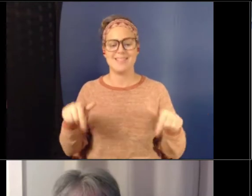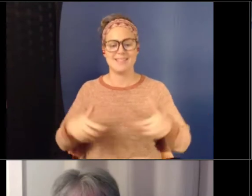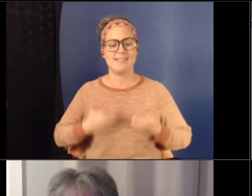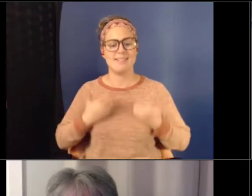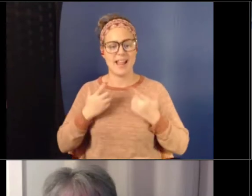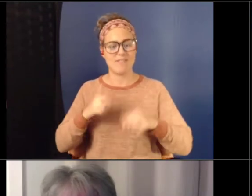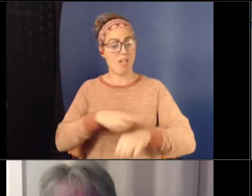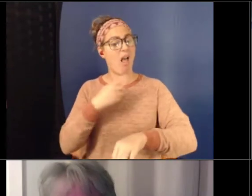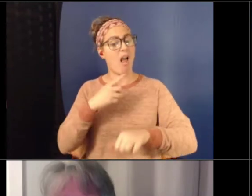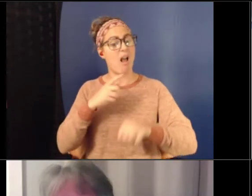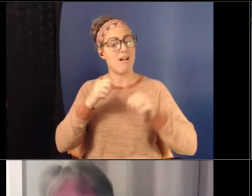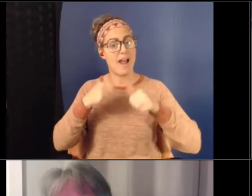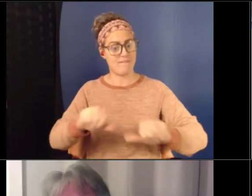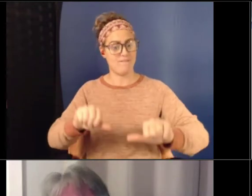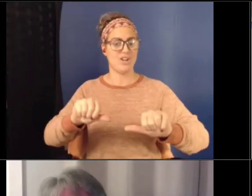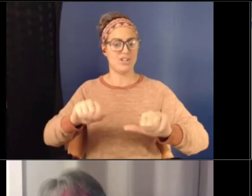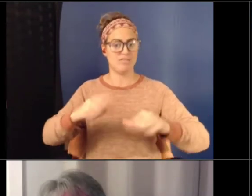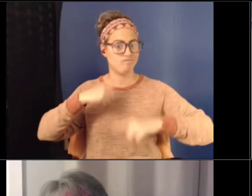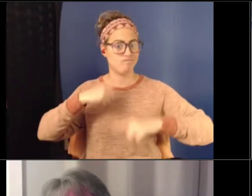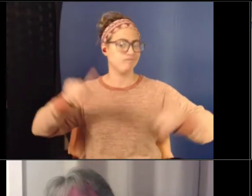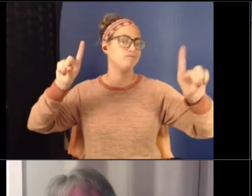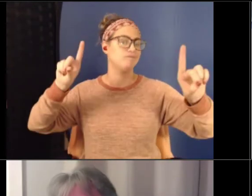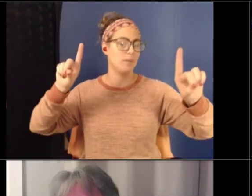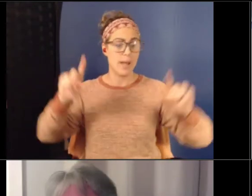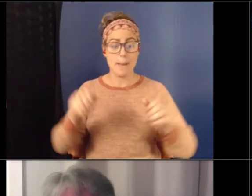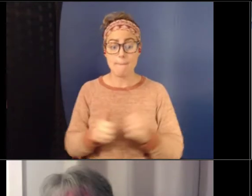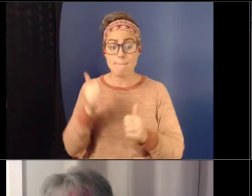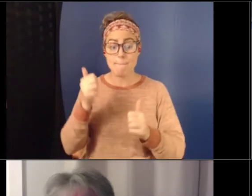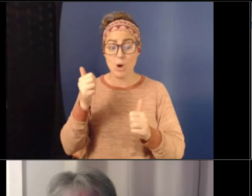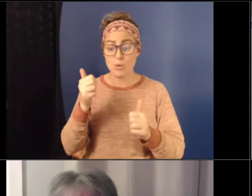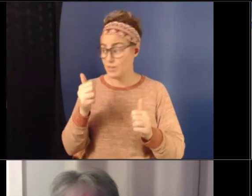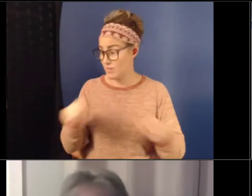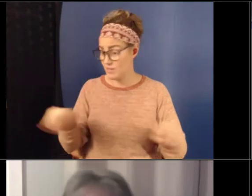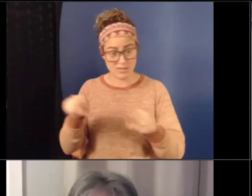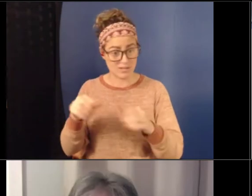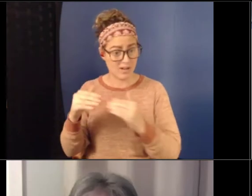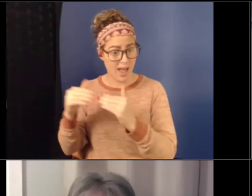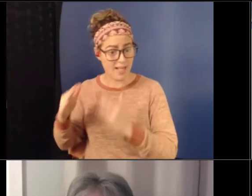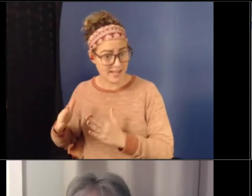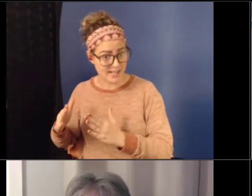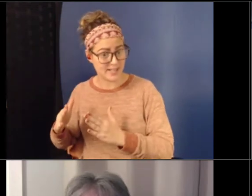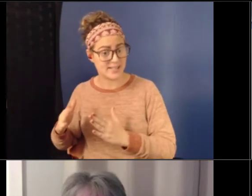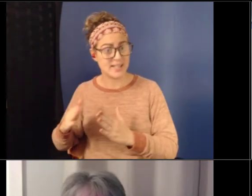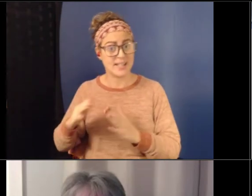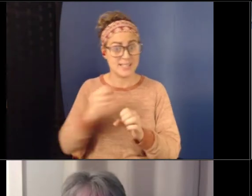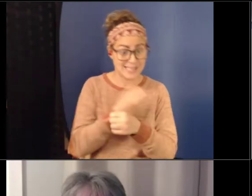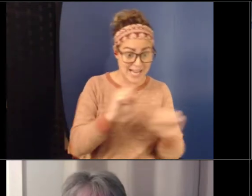many of my colleagues at SAFE and around the country